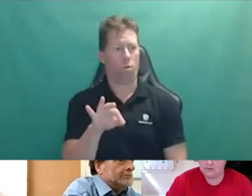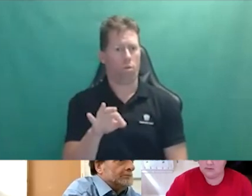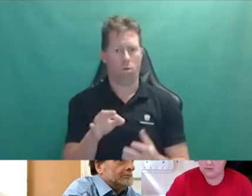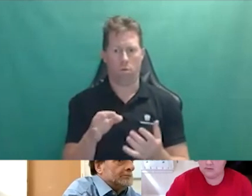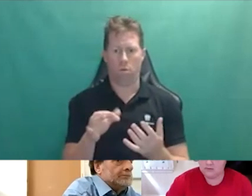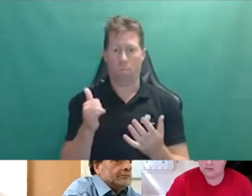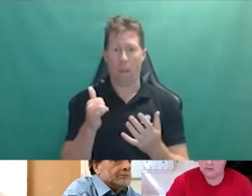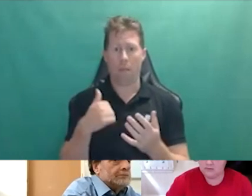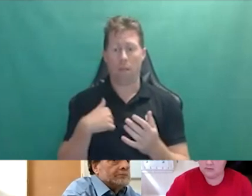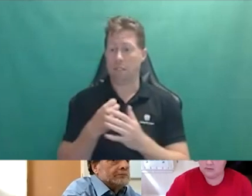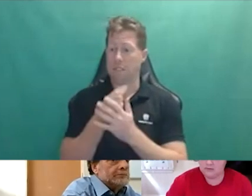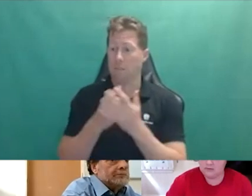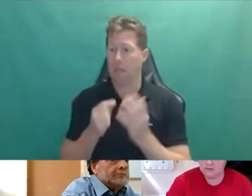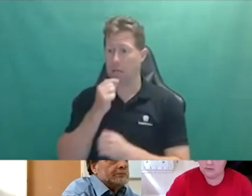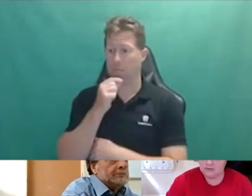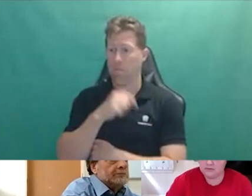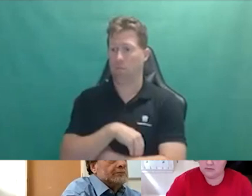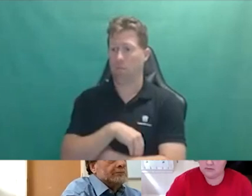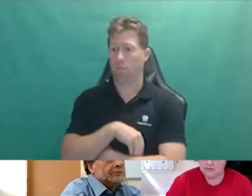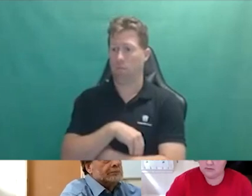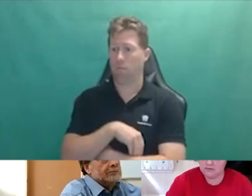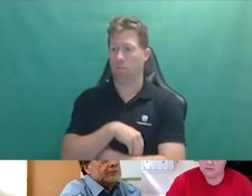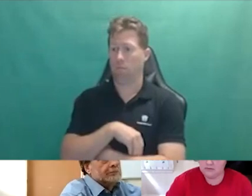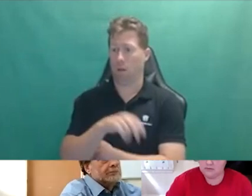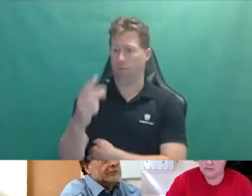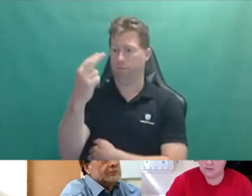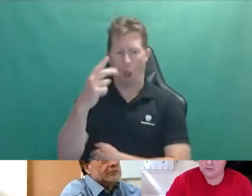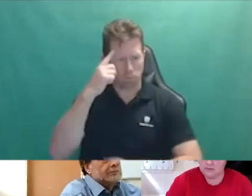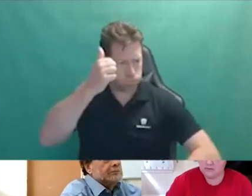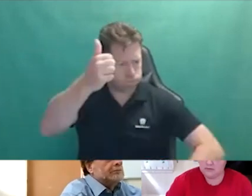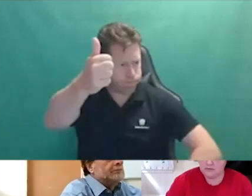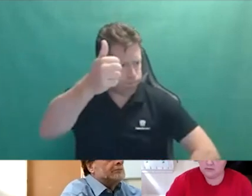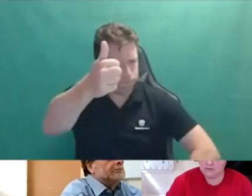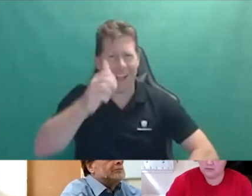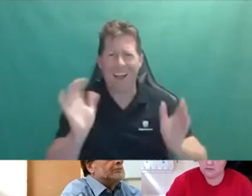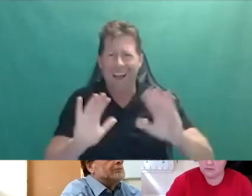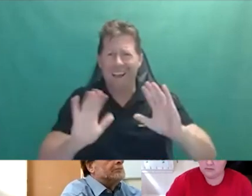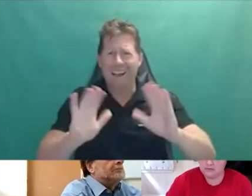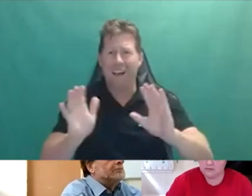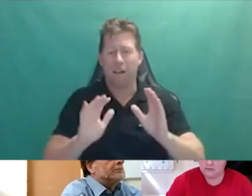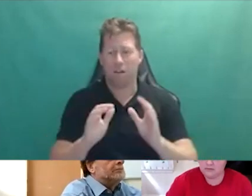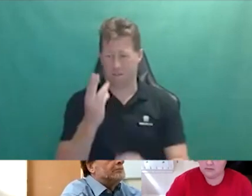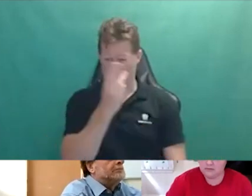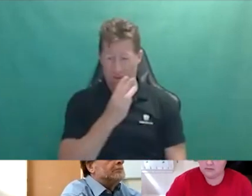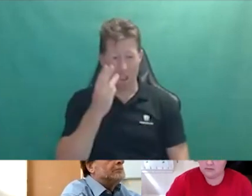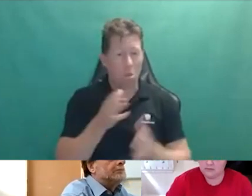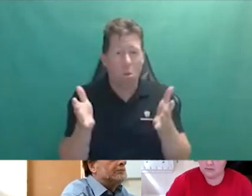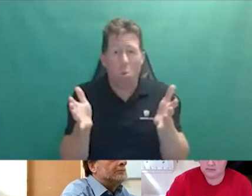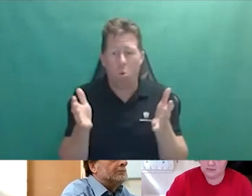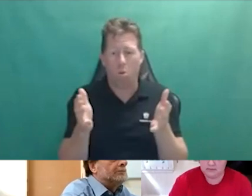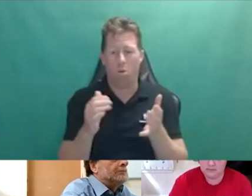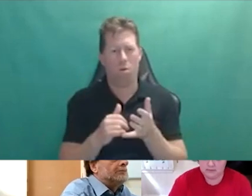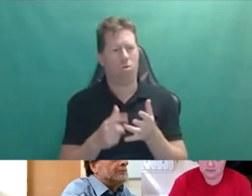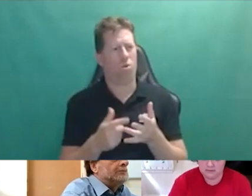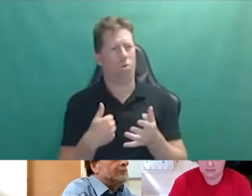an accurate picture cannot be achieved in those that three hours. So that's certainly